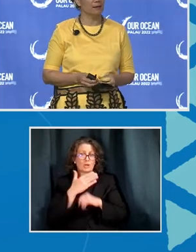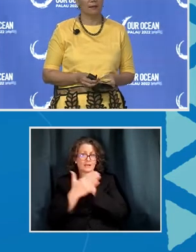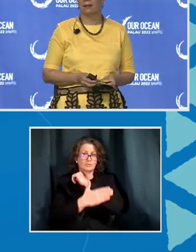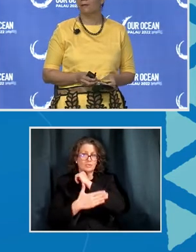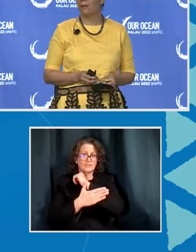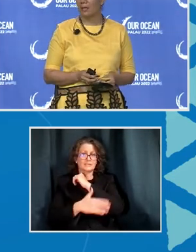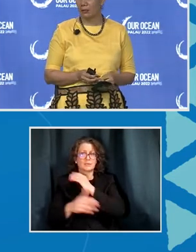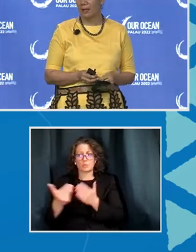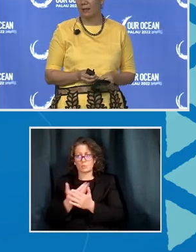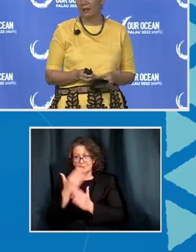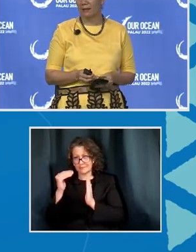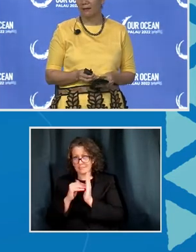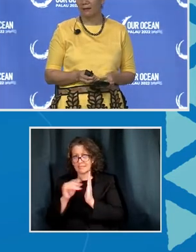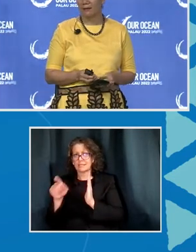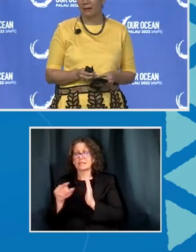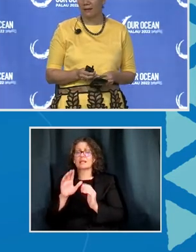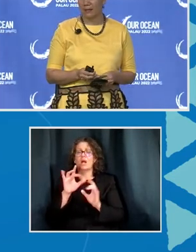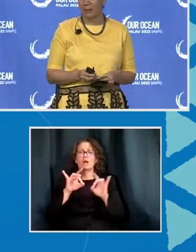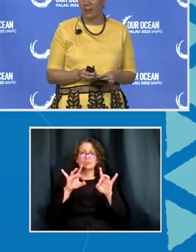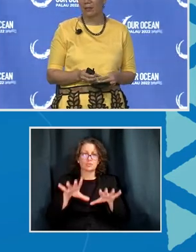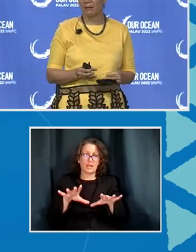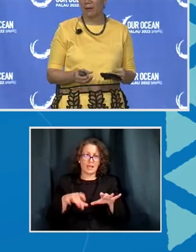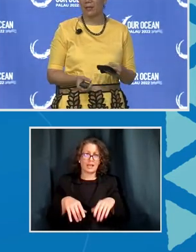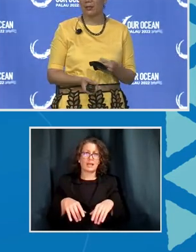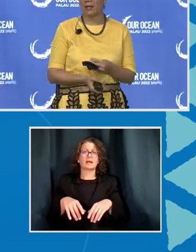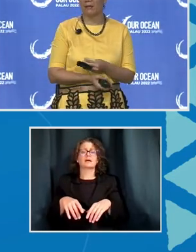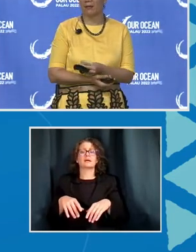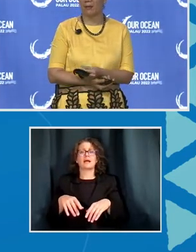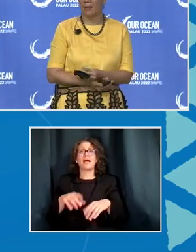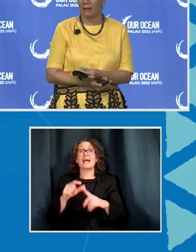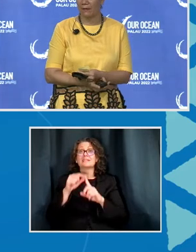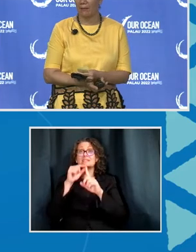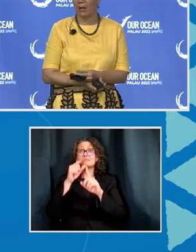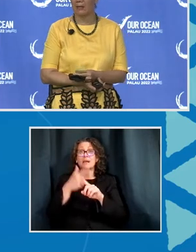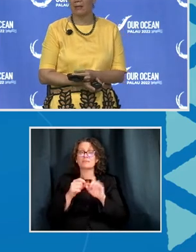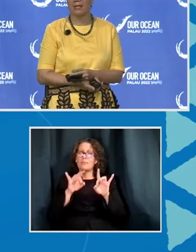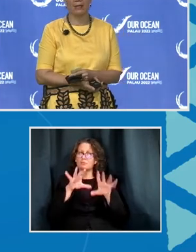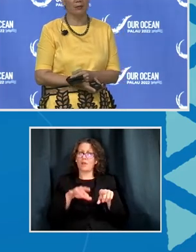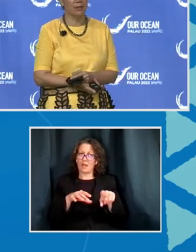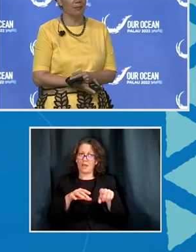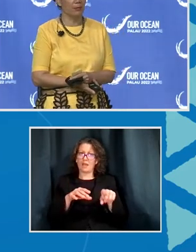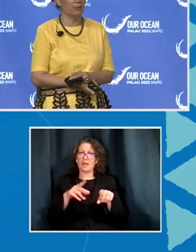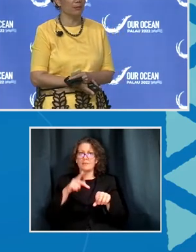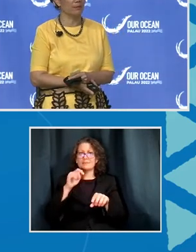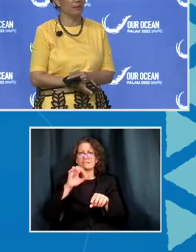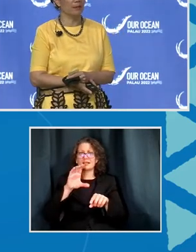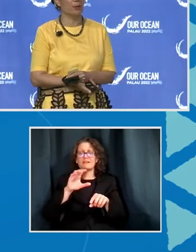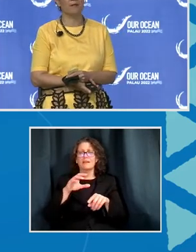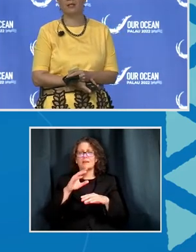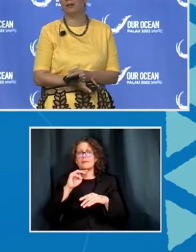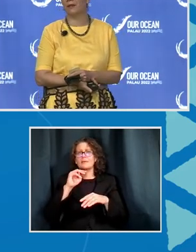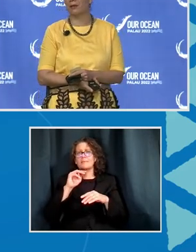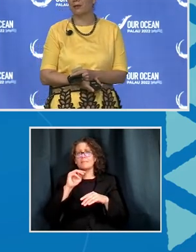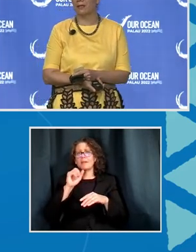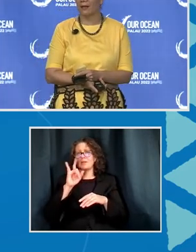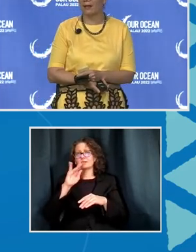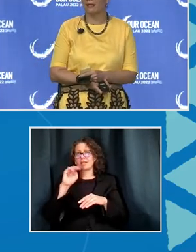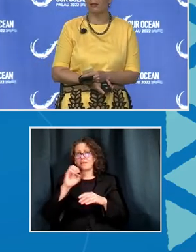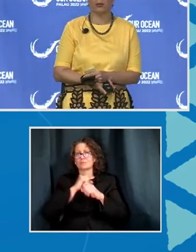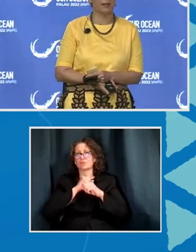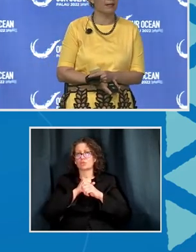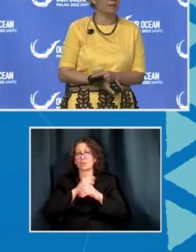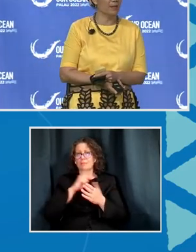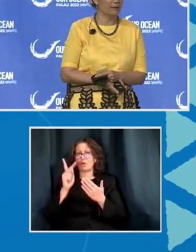Zealand, from Australia. Especially from Australia through the Pacific Maritime Security Program. The provision of aerial